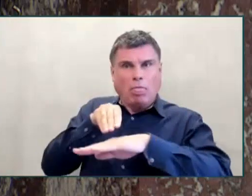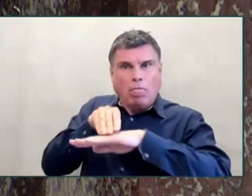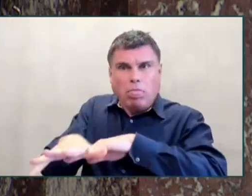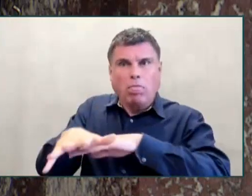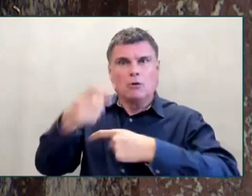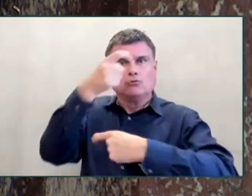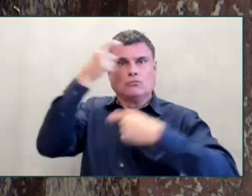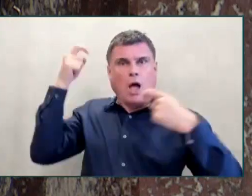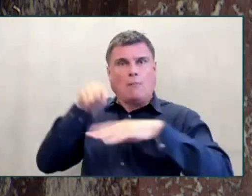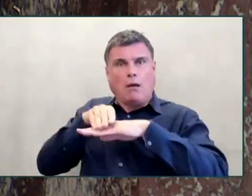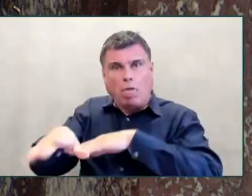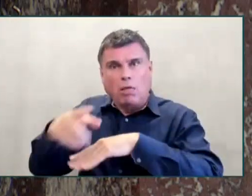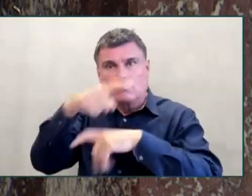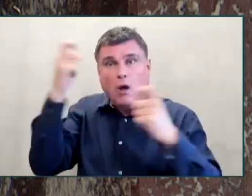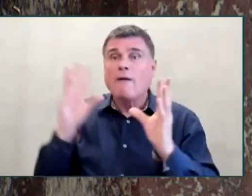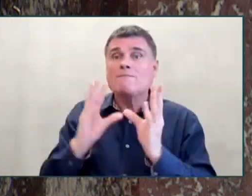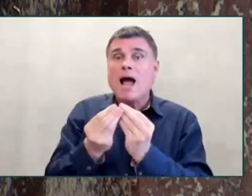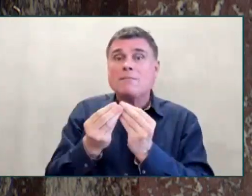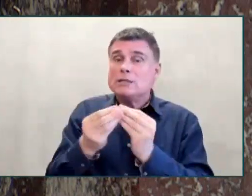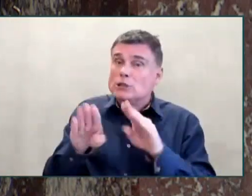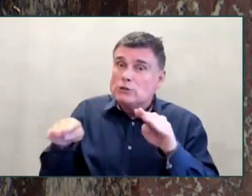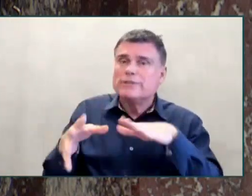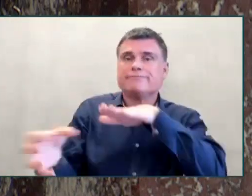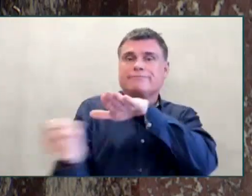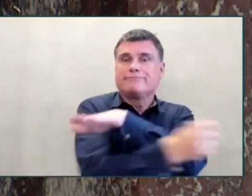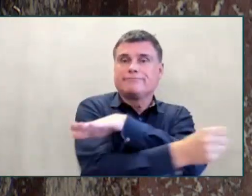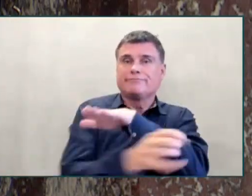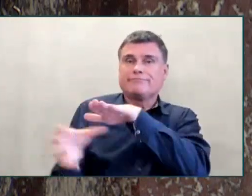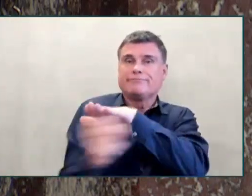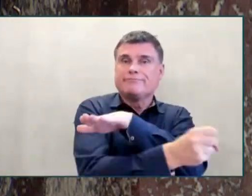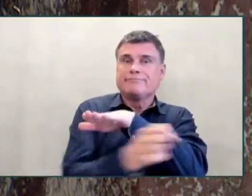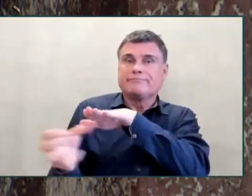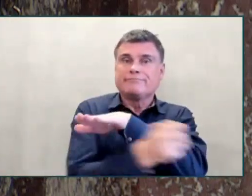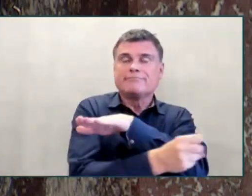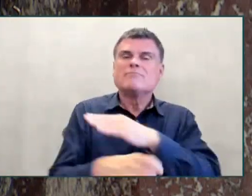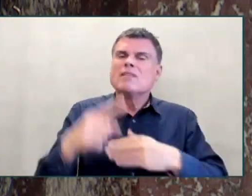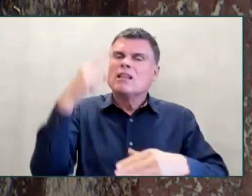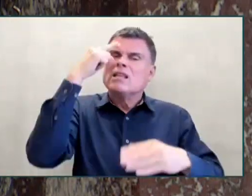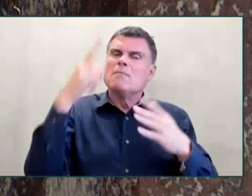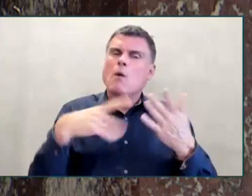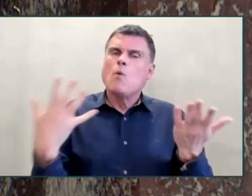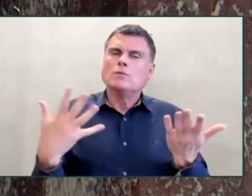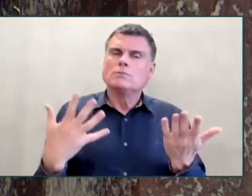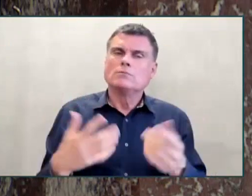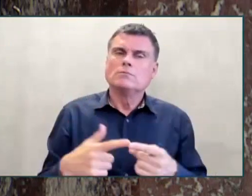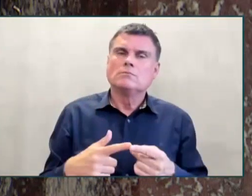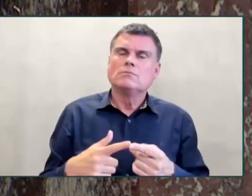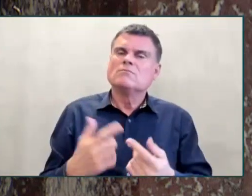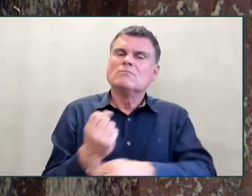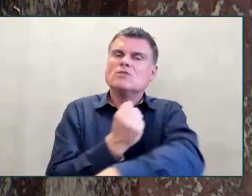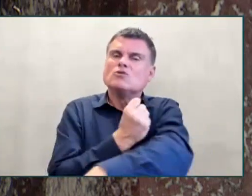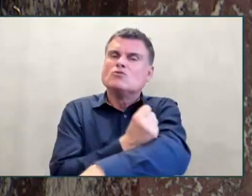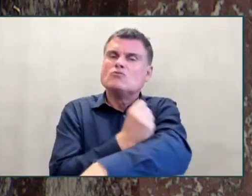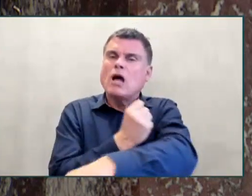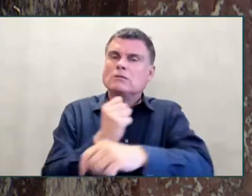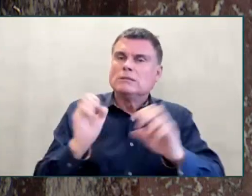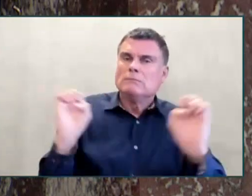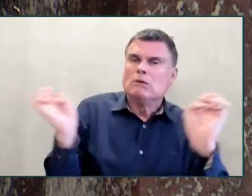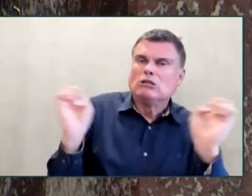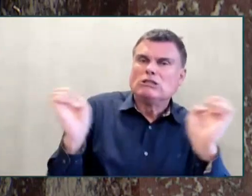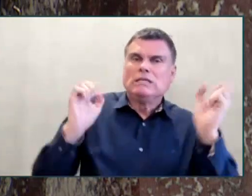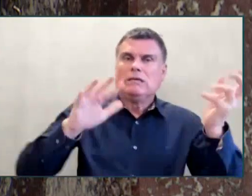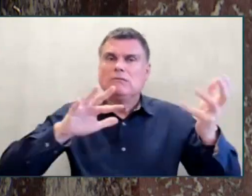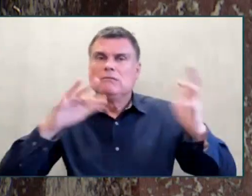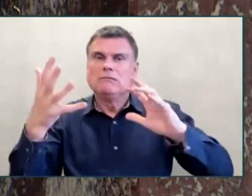and the report that we just had last week, where 16.4 percent of the